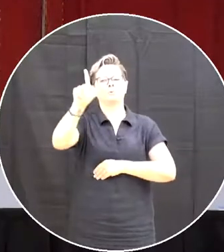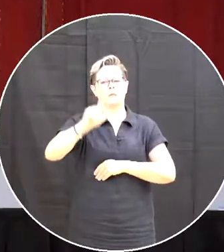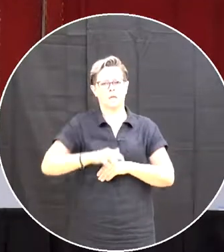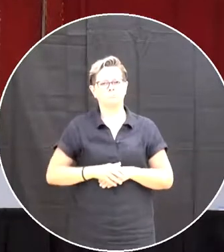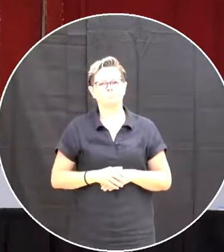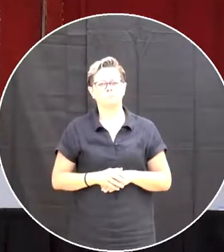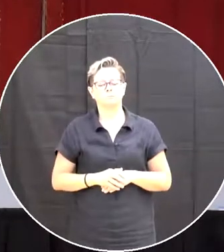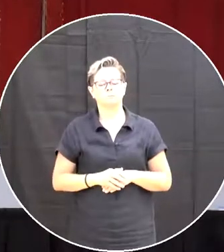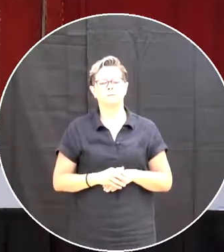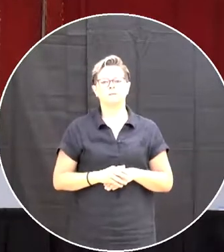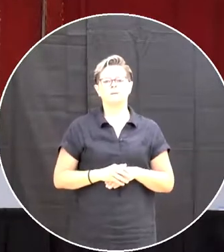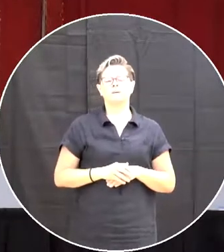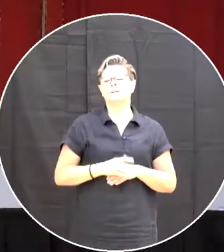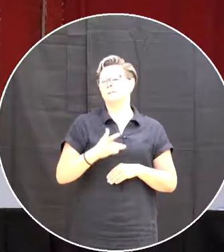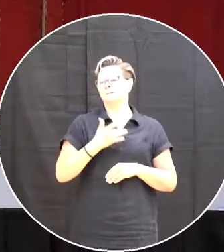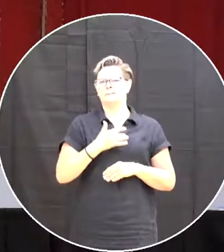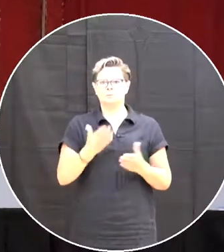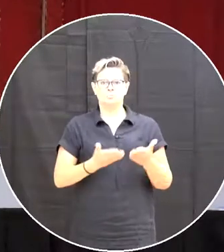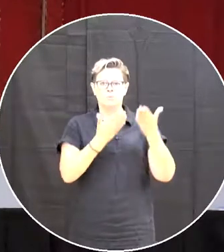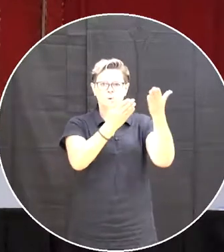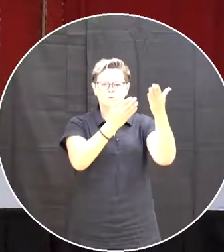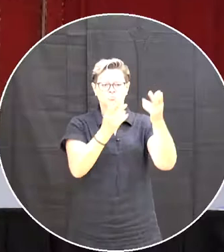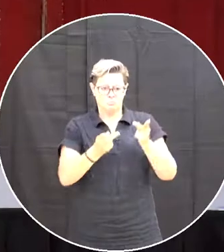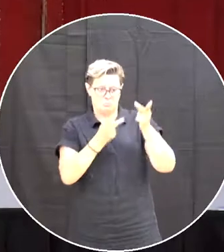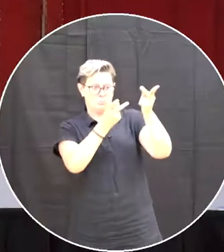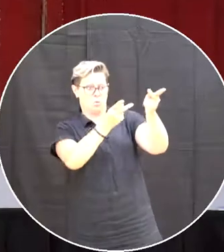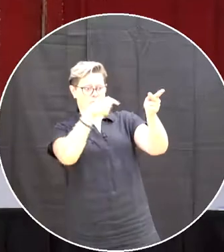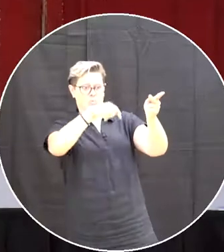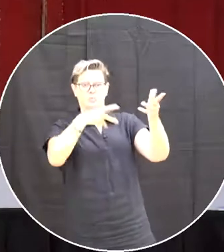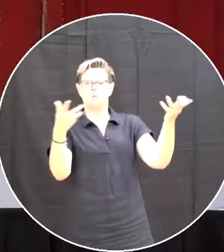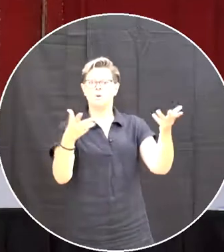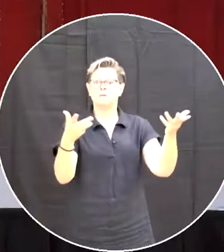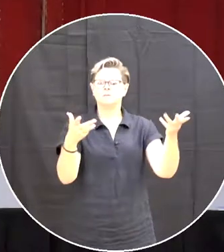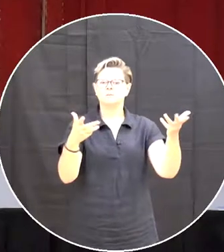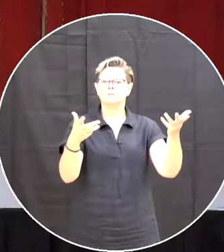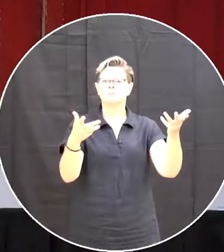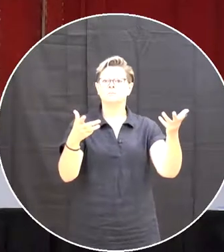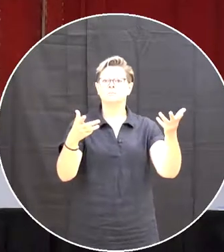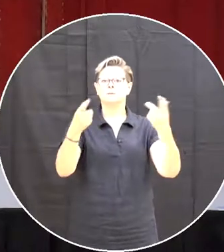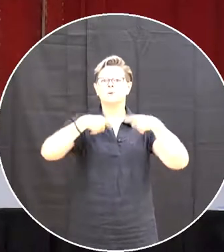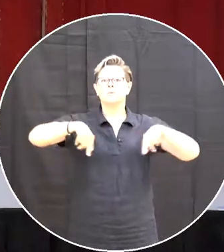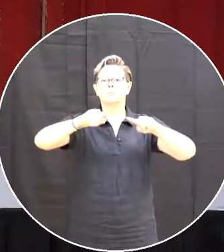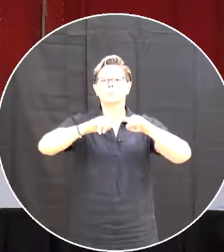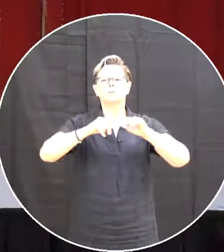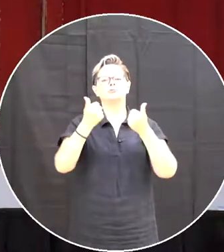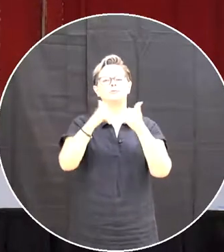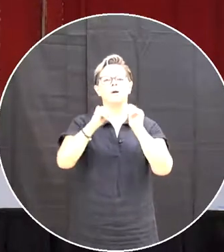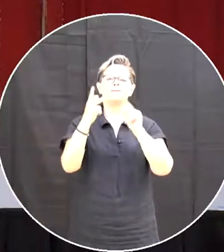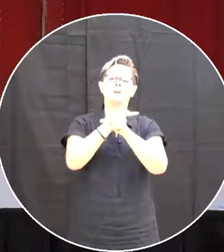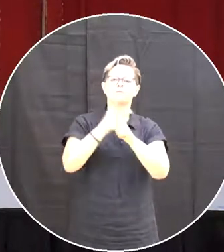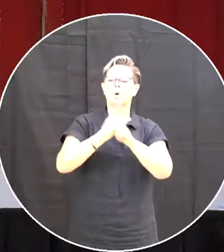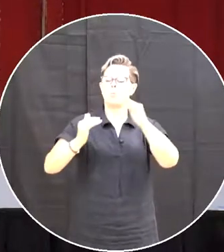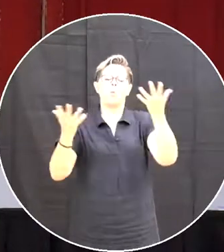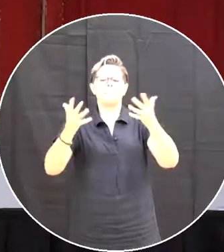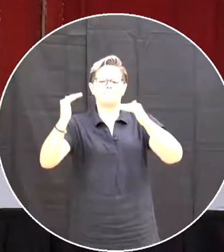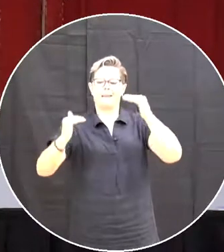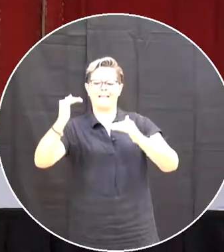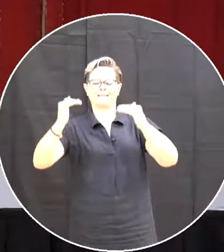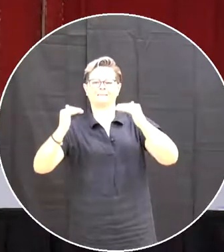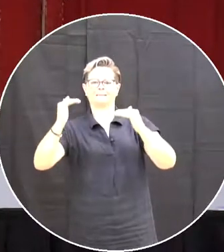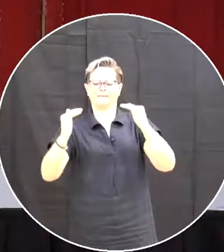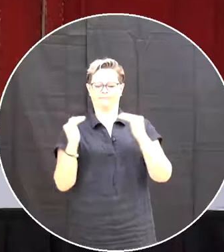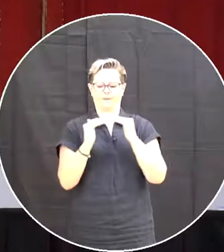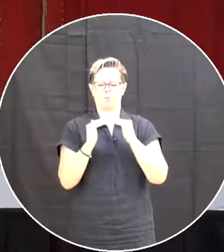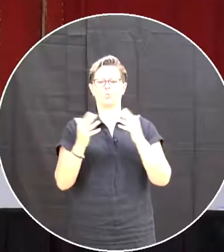the motion and the proposal is that we are we're striking a balance here and for six